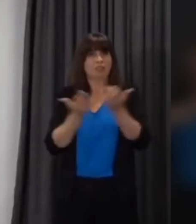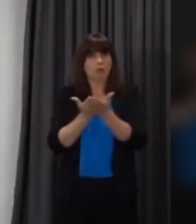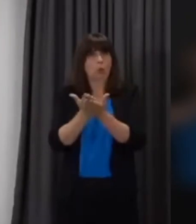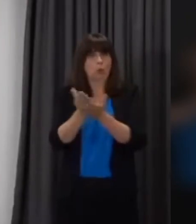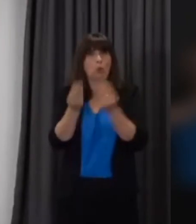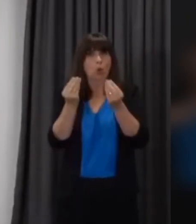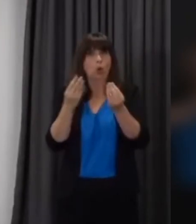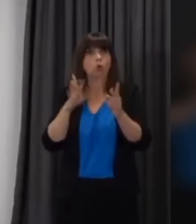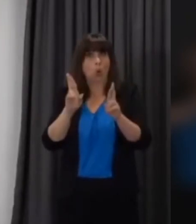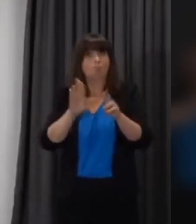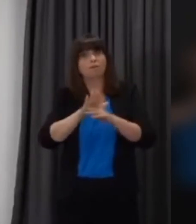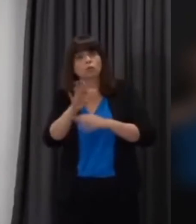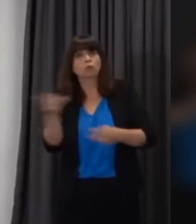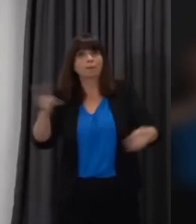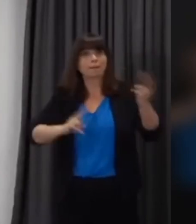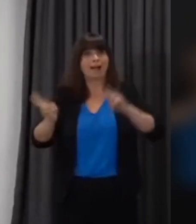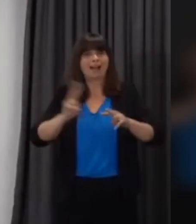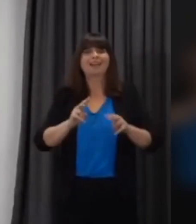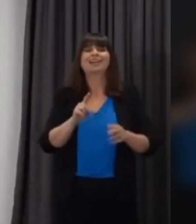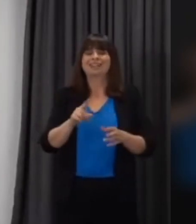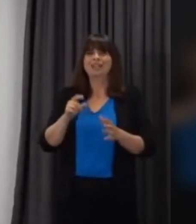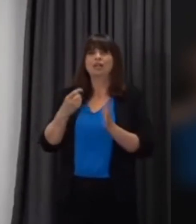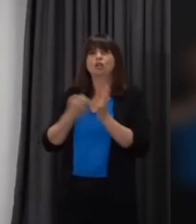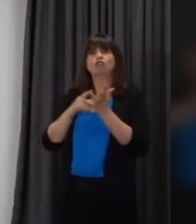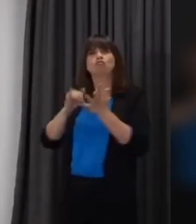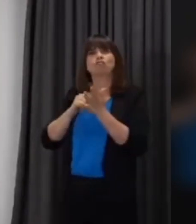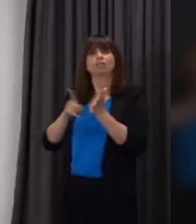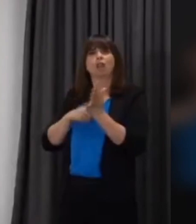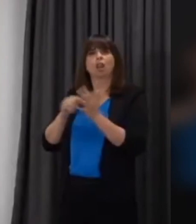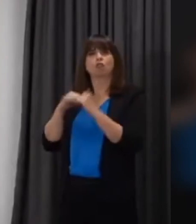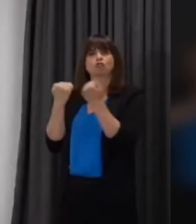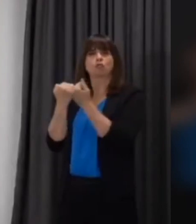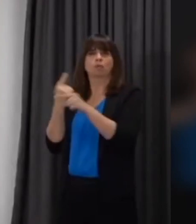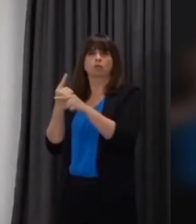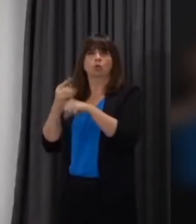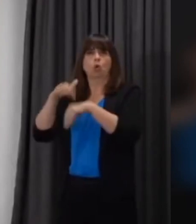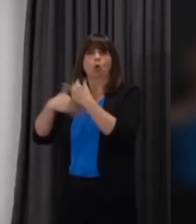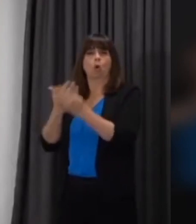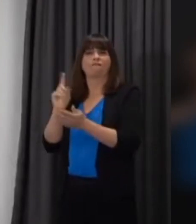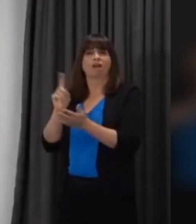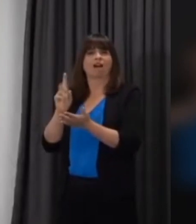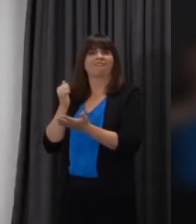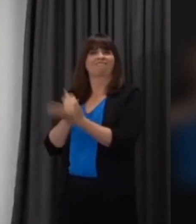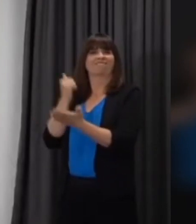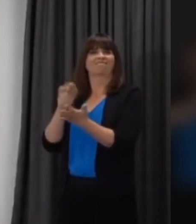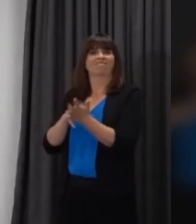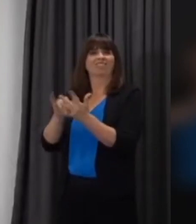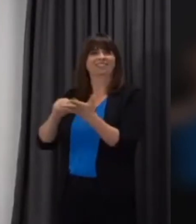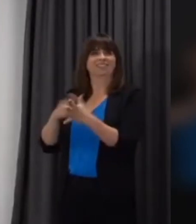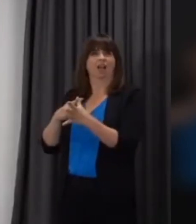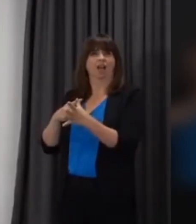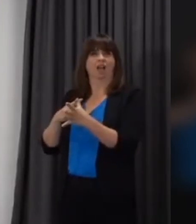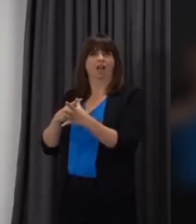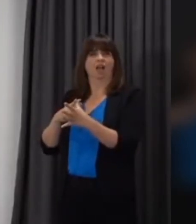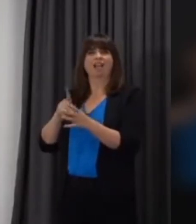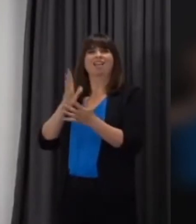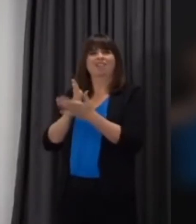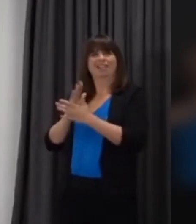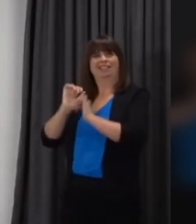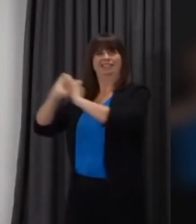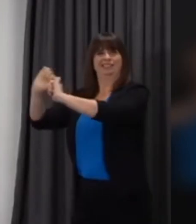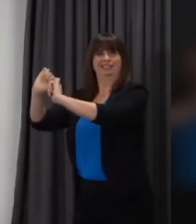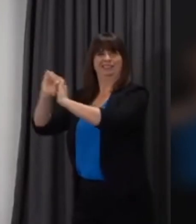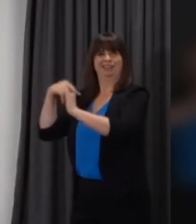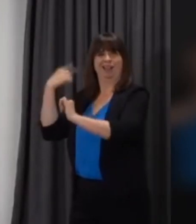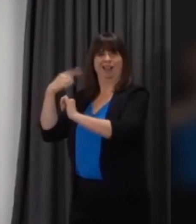important one I would agree with the Russell group that is not a devolved matter and we continue to make representations to colleagues